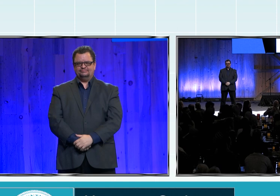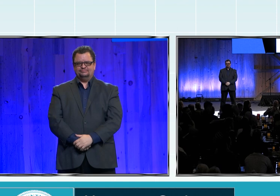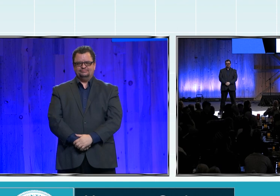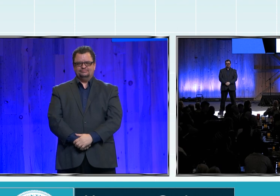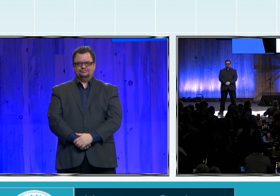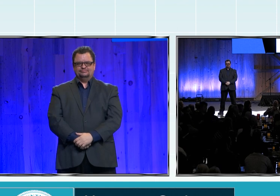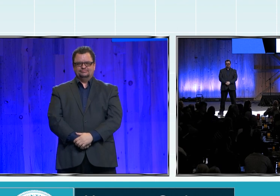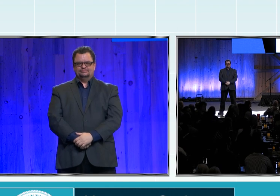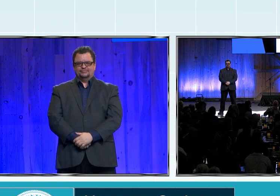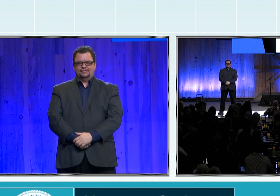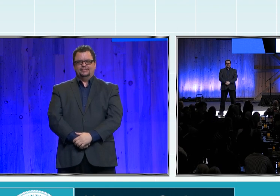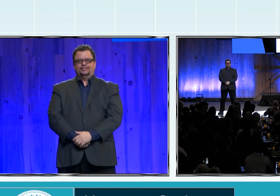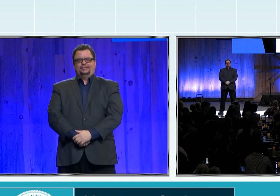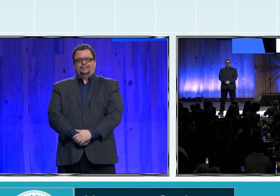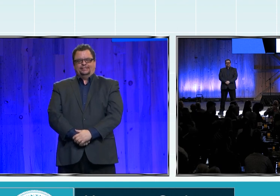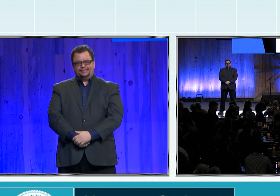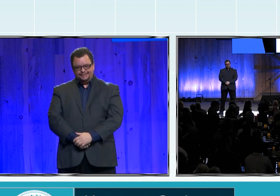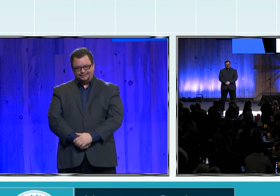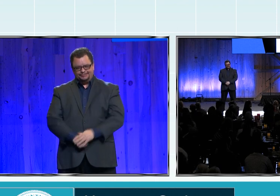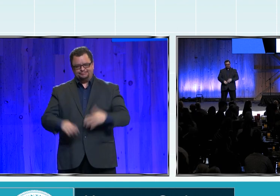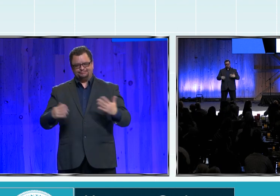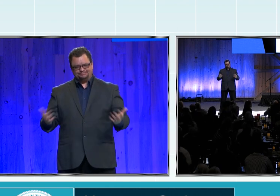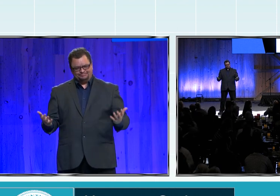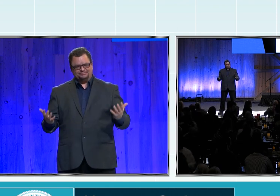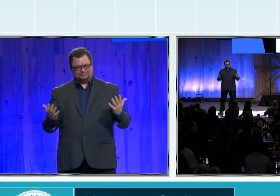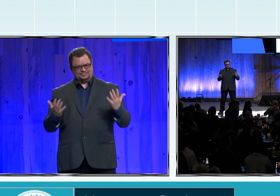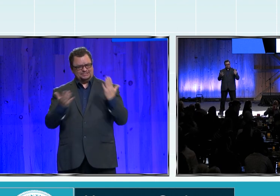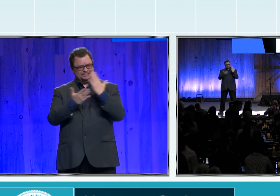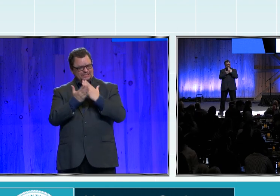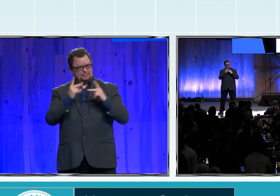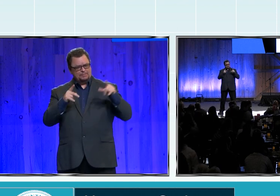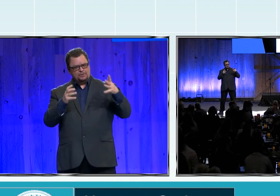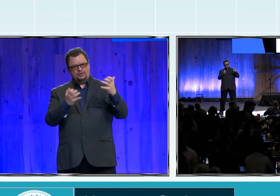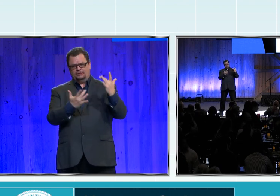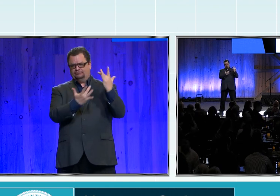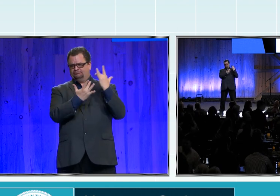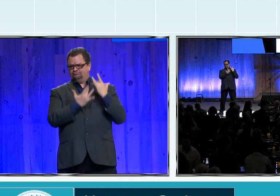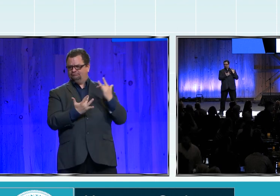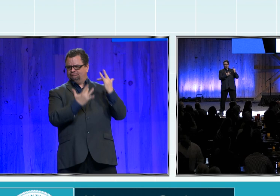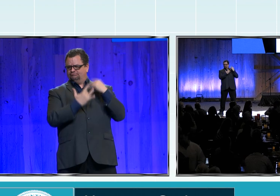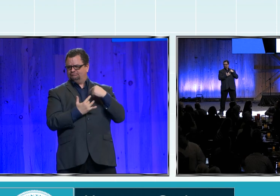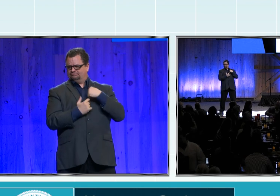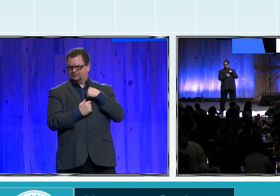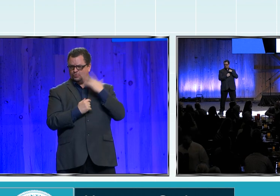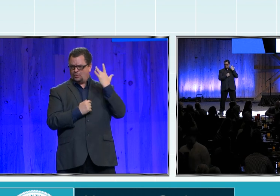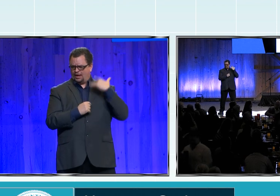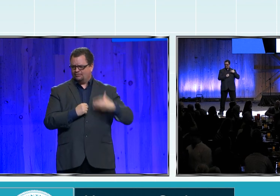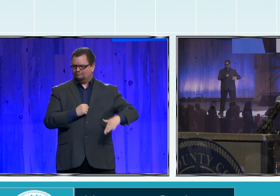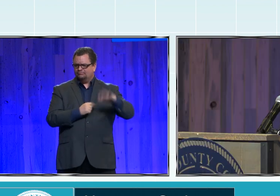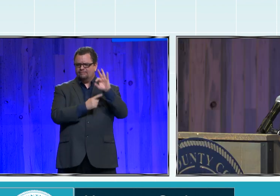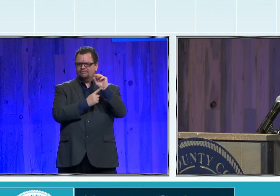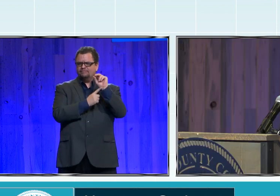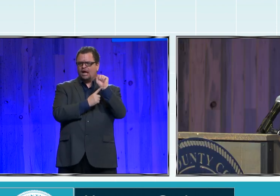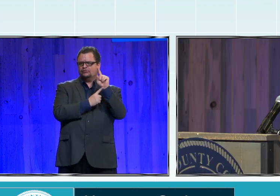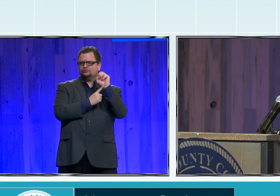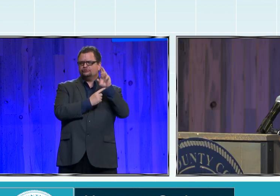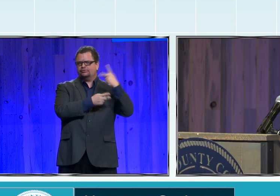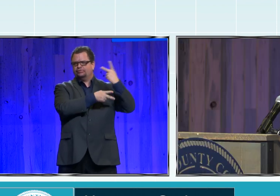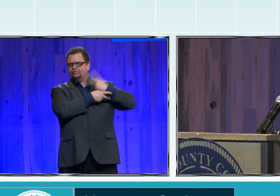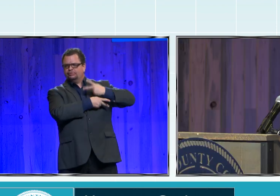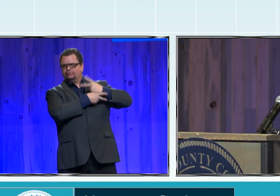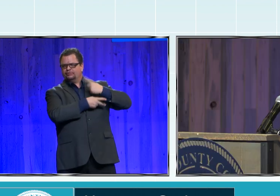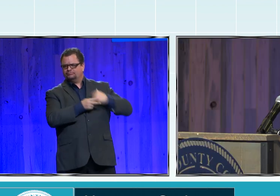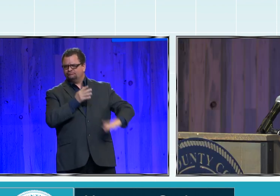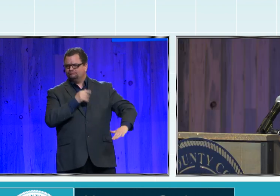You know, some may pity a foster child, and in some circumstances, that may be acceptable. However, in my